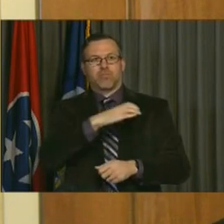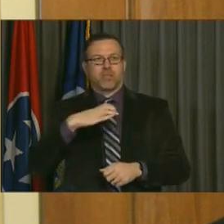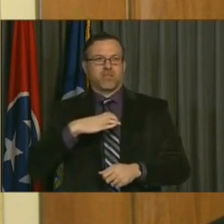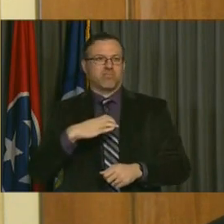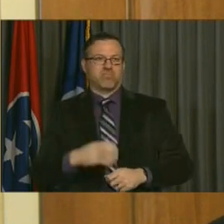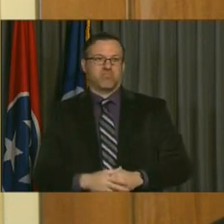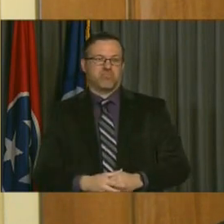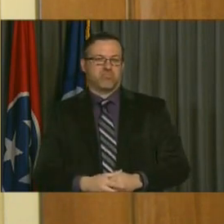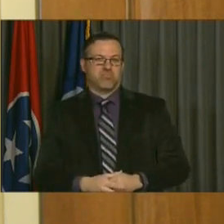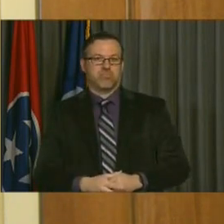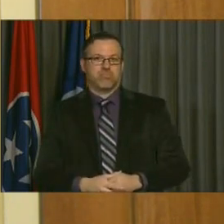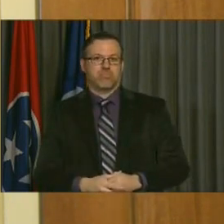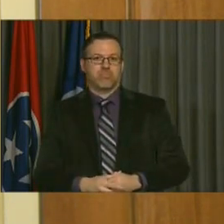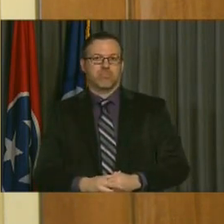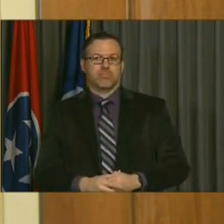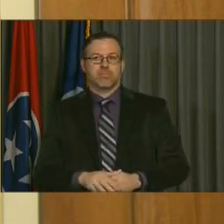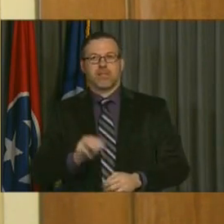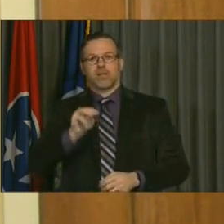it back over to Mike Jameson.